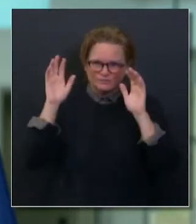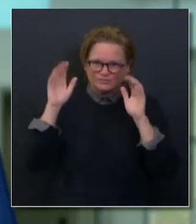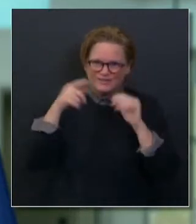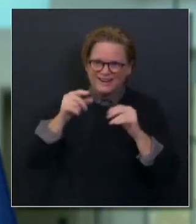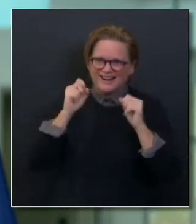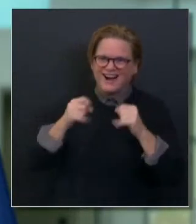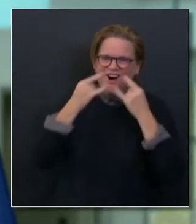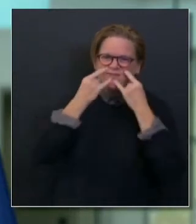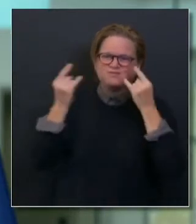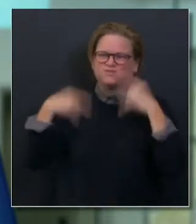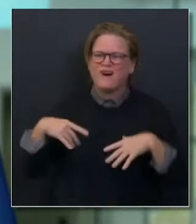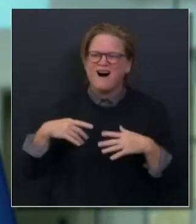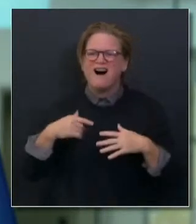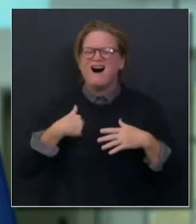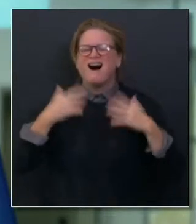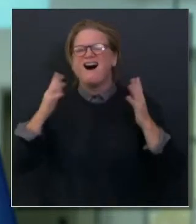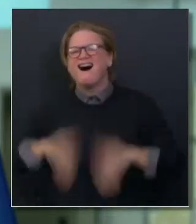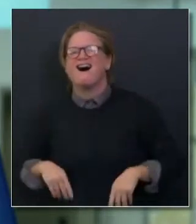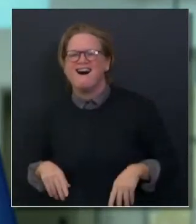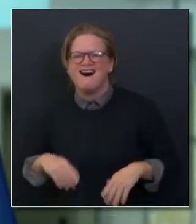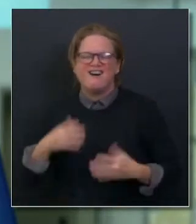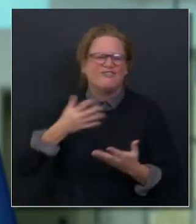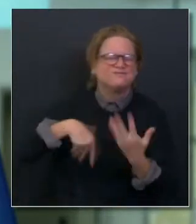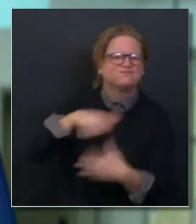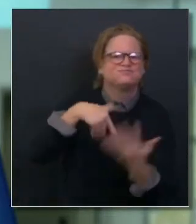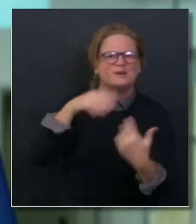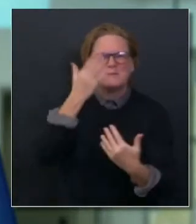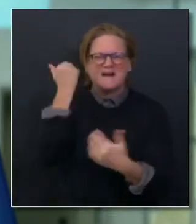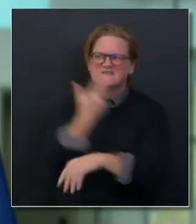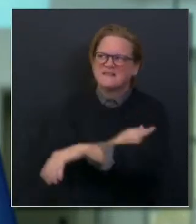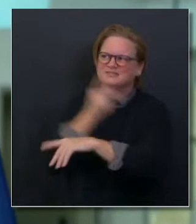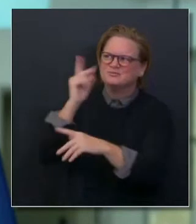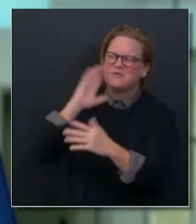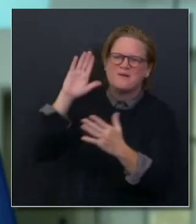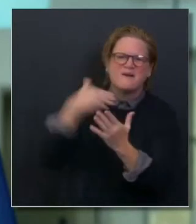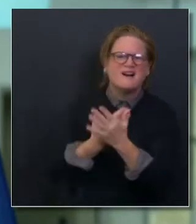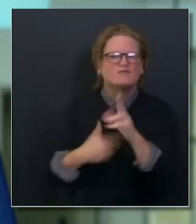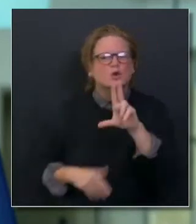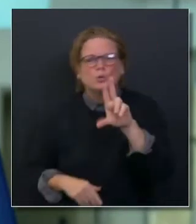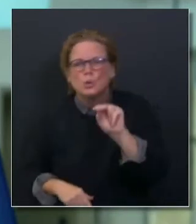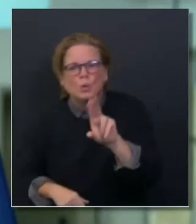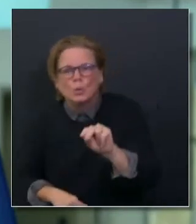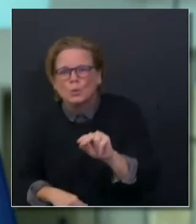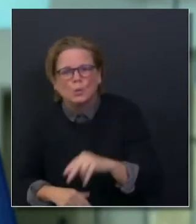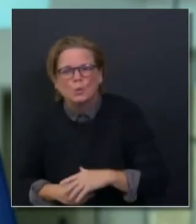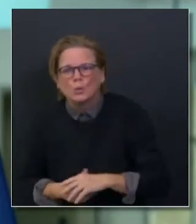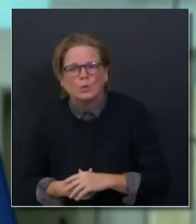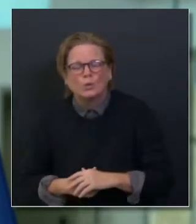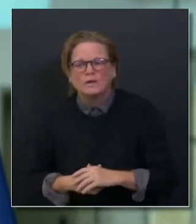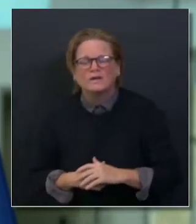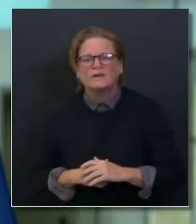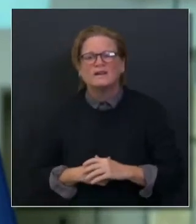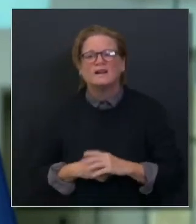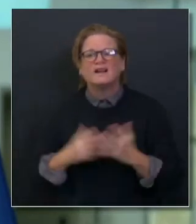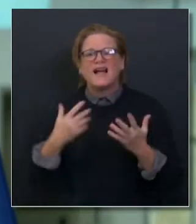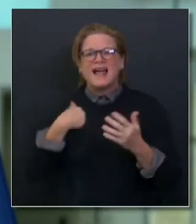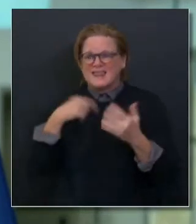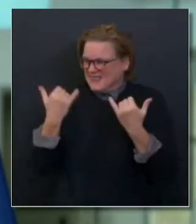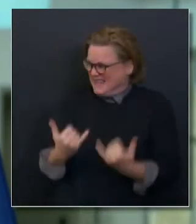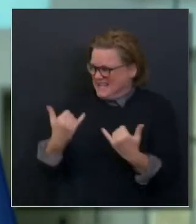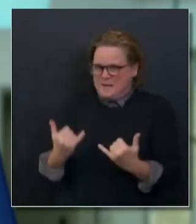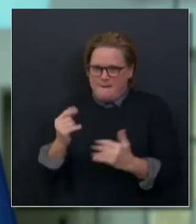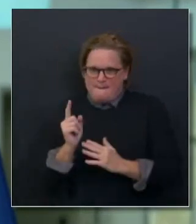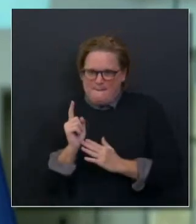that person, loved one, at higher risk. And so this is the call. It's sober, but it's also